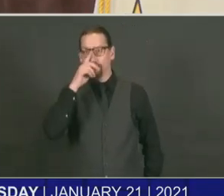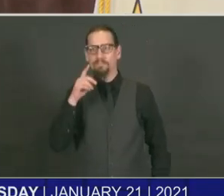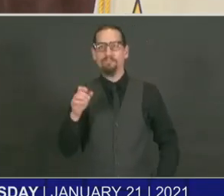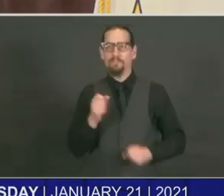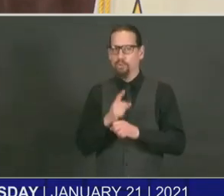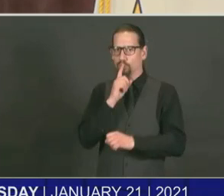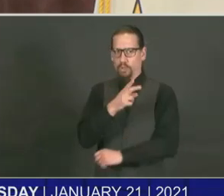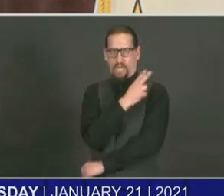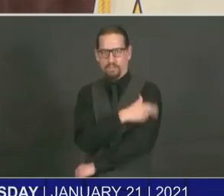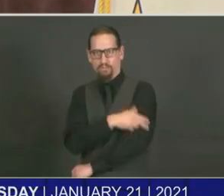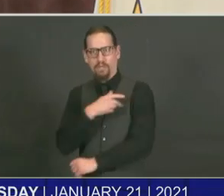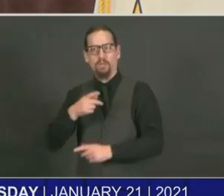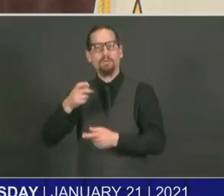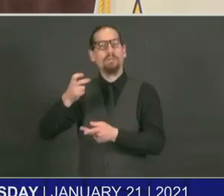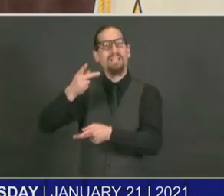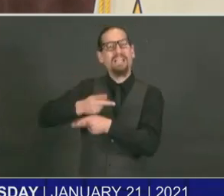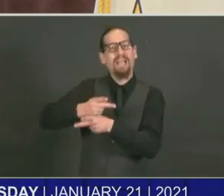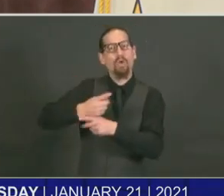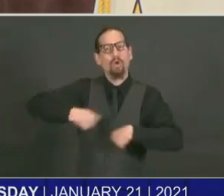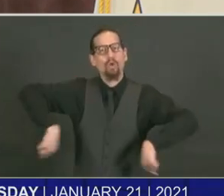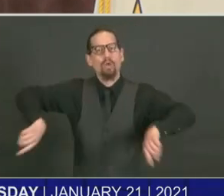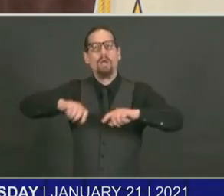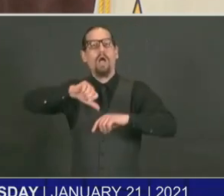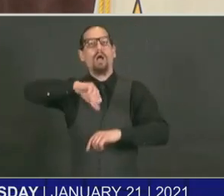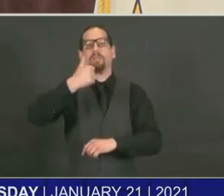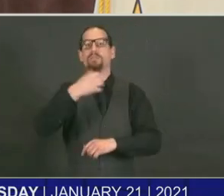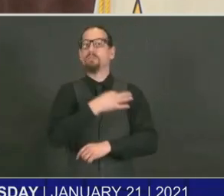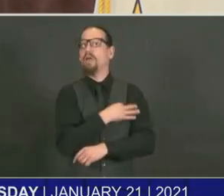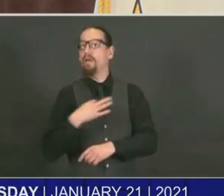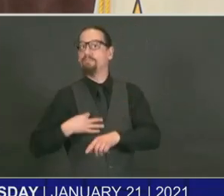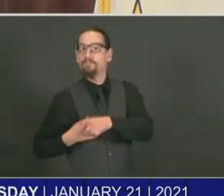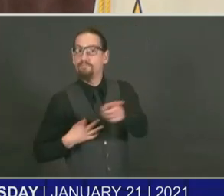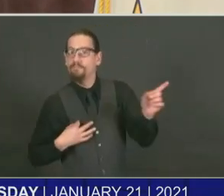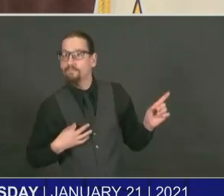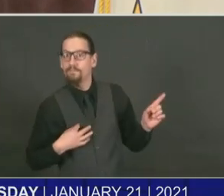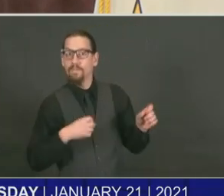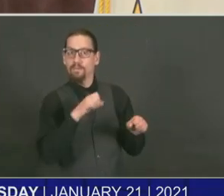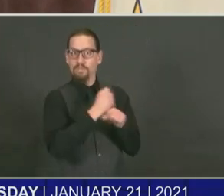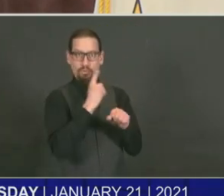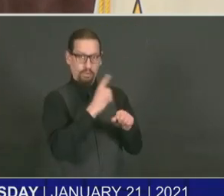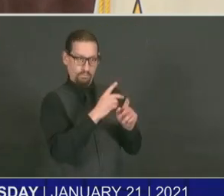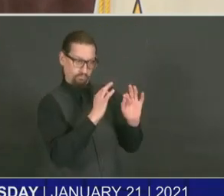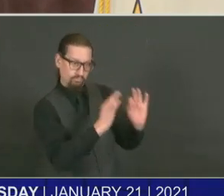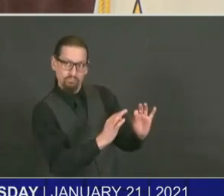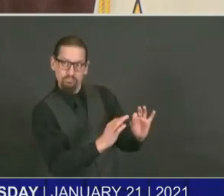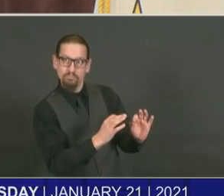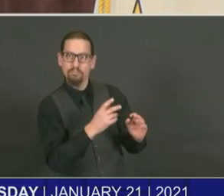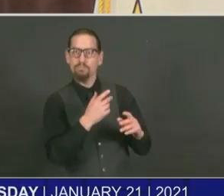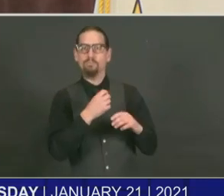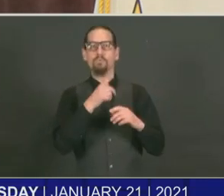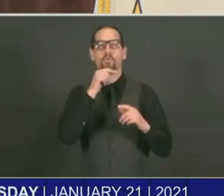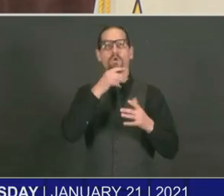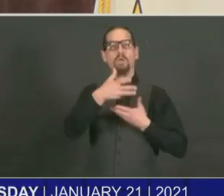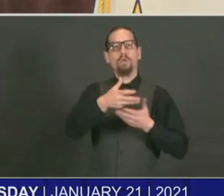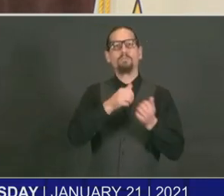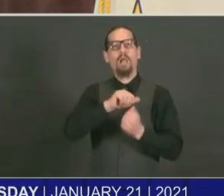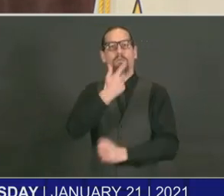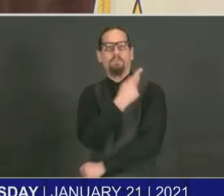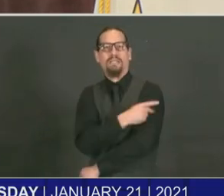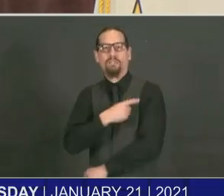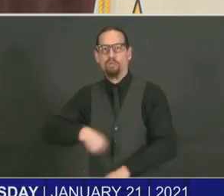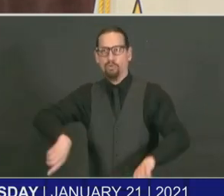non-clinical facing ones that also contribute to the hospital functioning. Are concerned about how this, how it looks though when